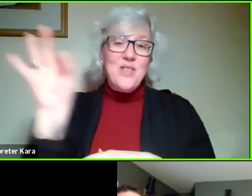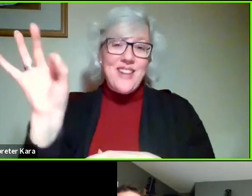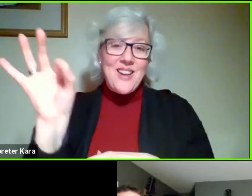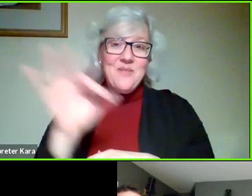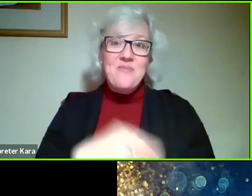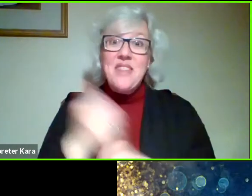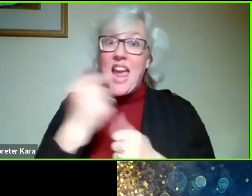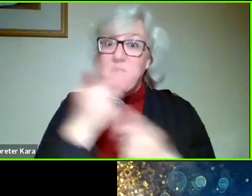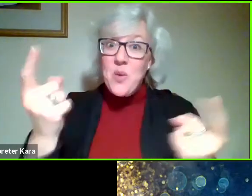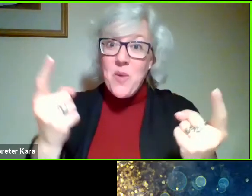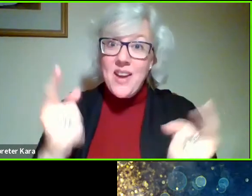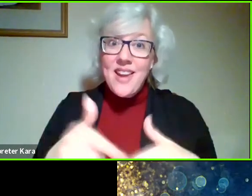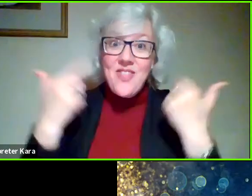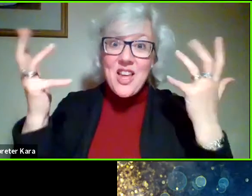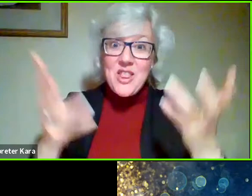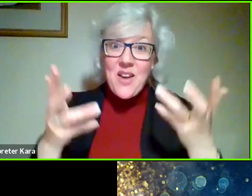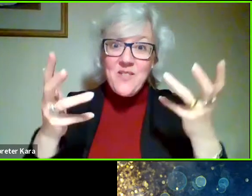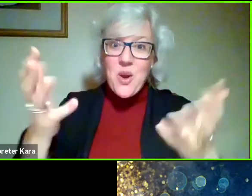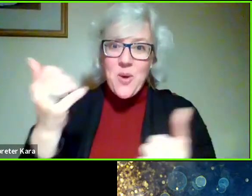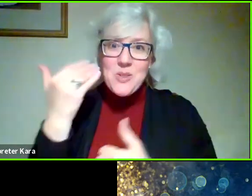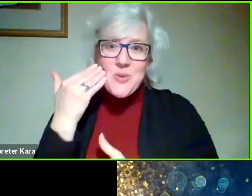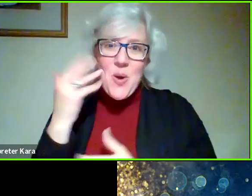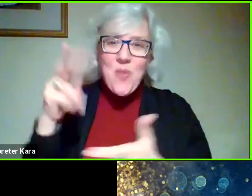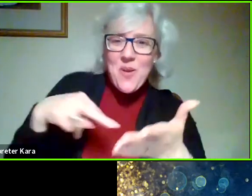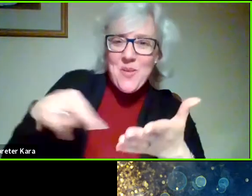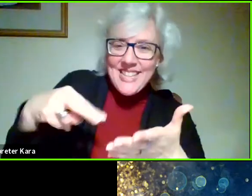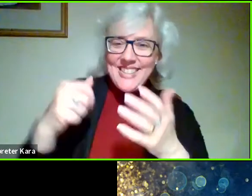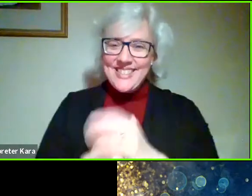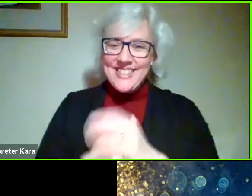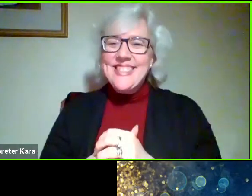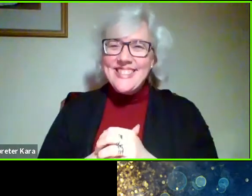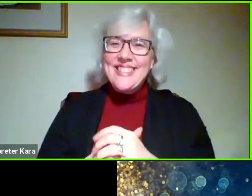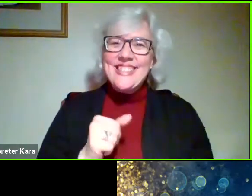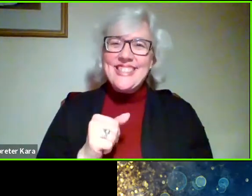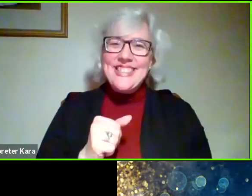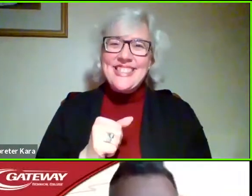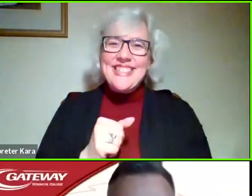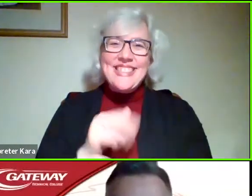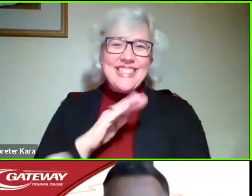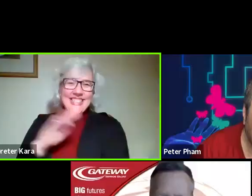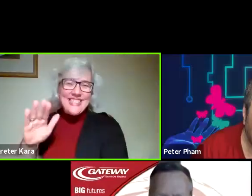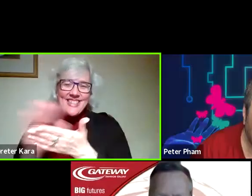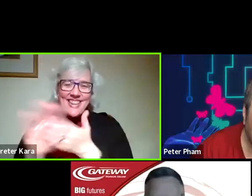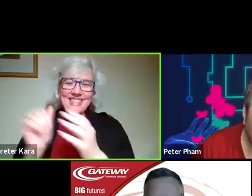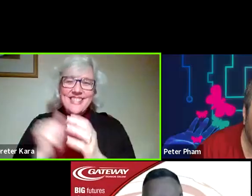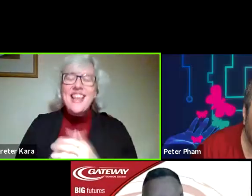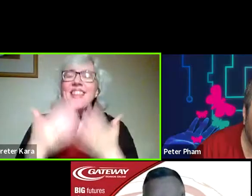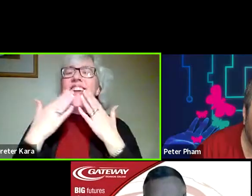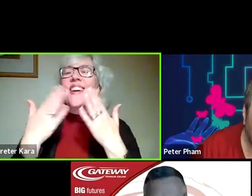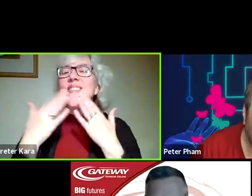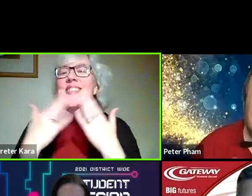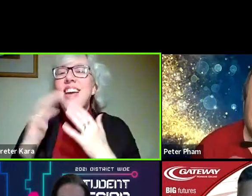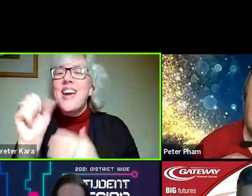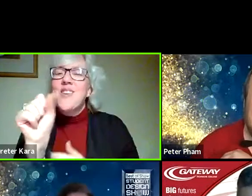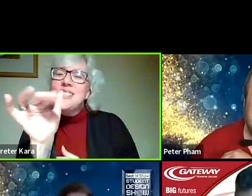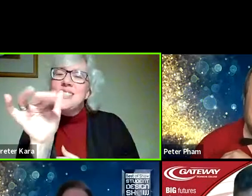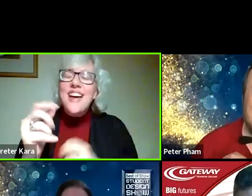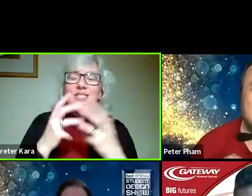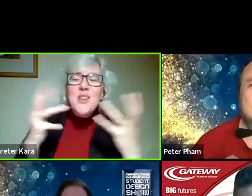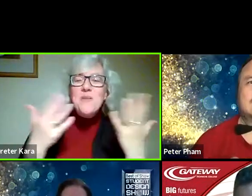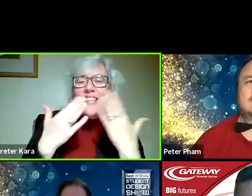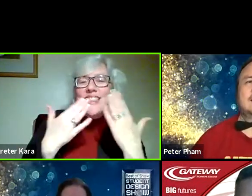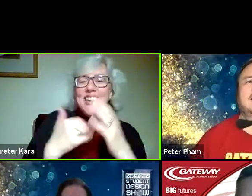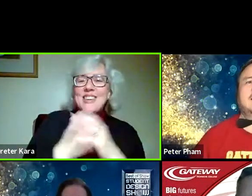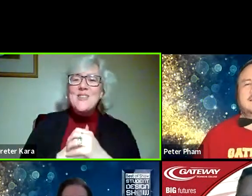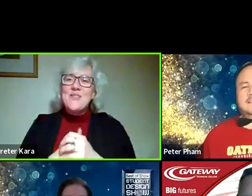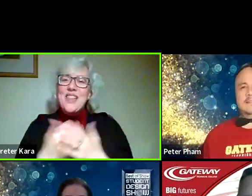Everybody in the live chat wants you to know they were all dancing. Nice, nice. Thank you, Scott, so much.